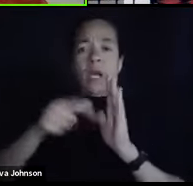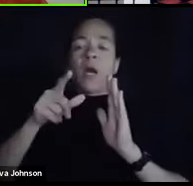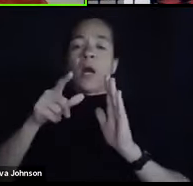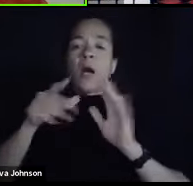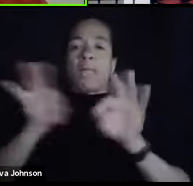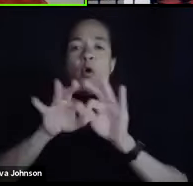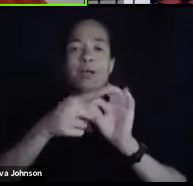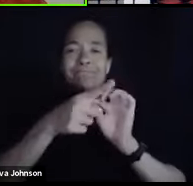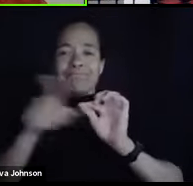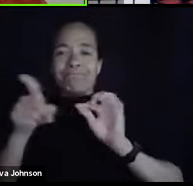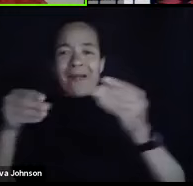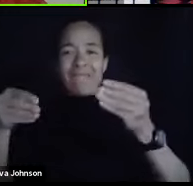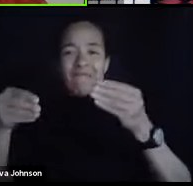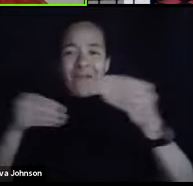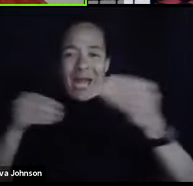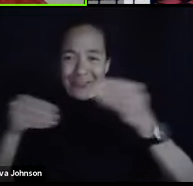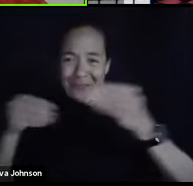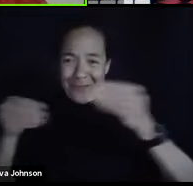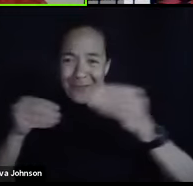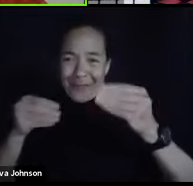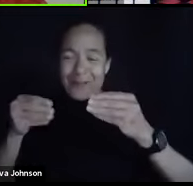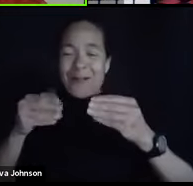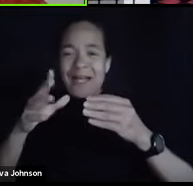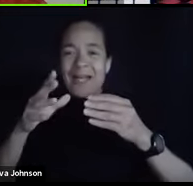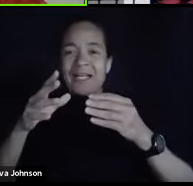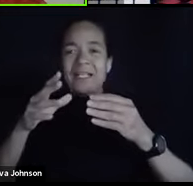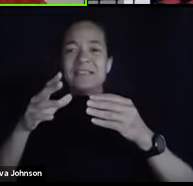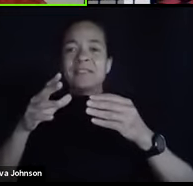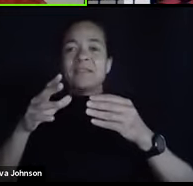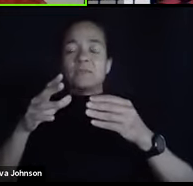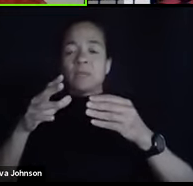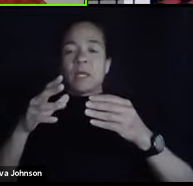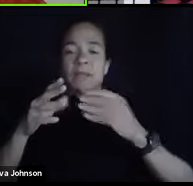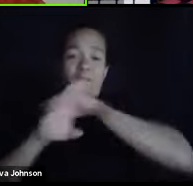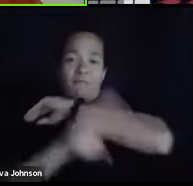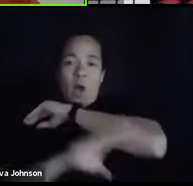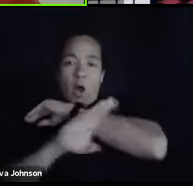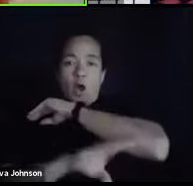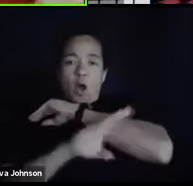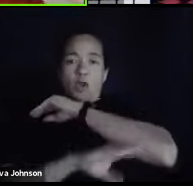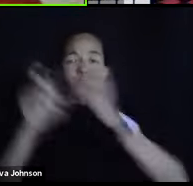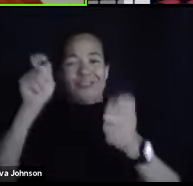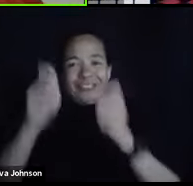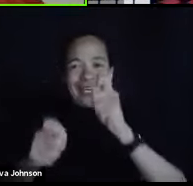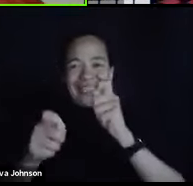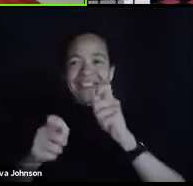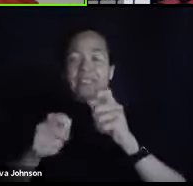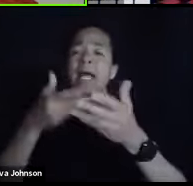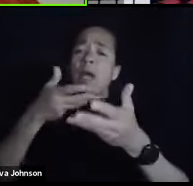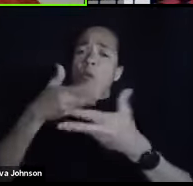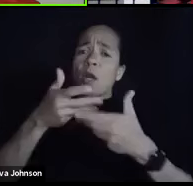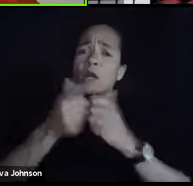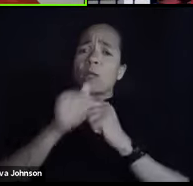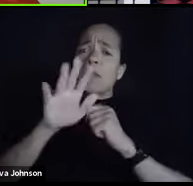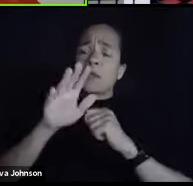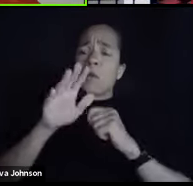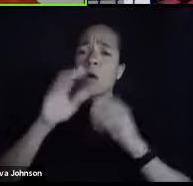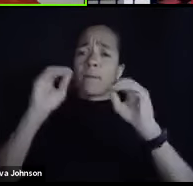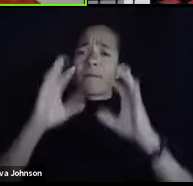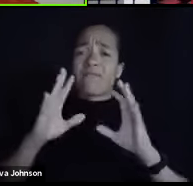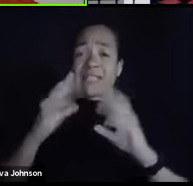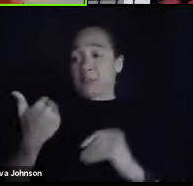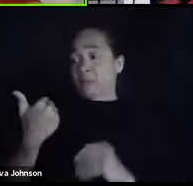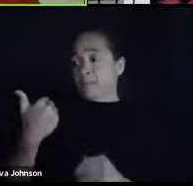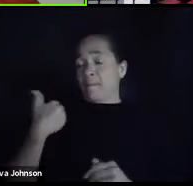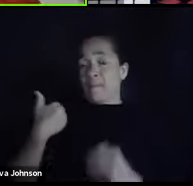when it comes to what's going to happen in the fall and to work with your professors. Because I know when we're thinking about the spring, it was new for everybody, and